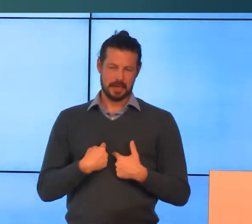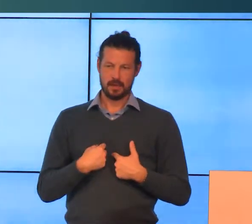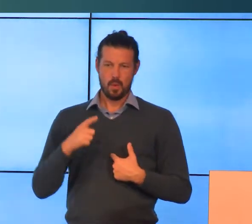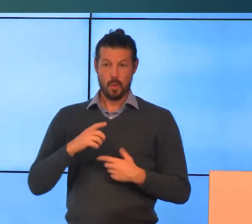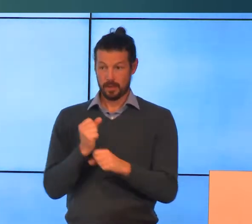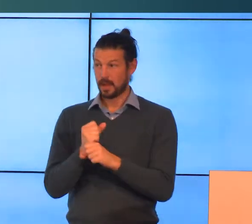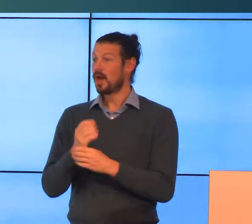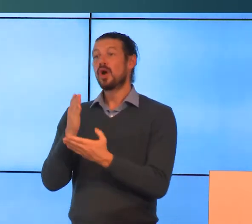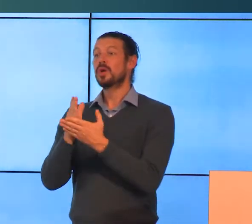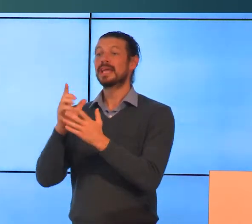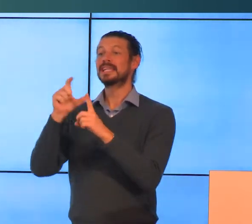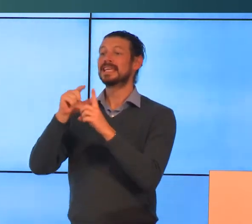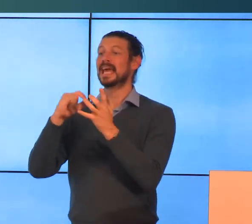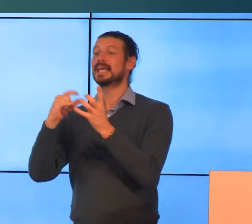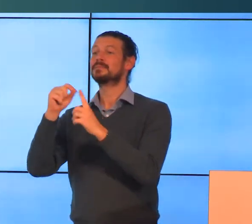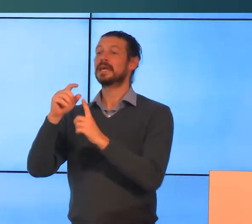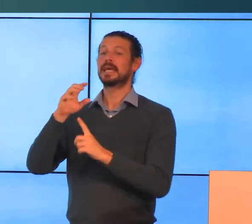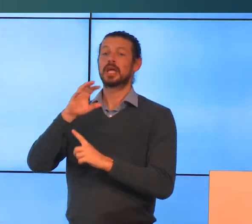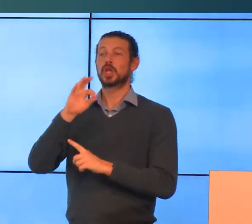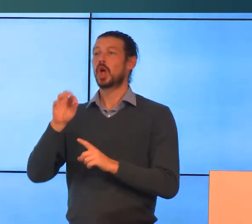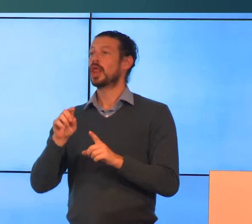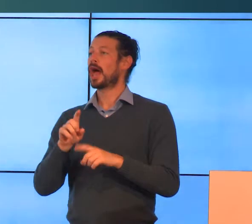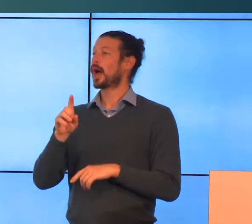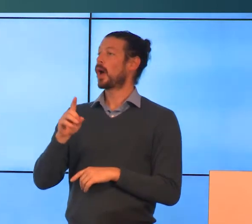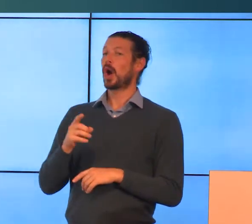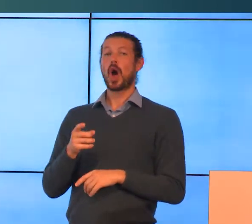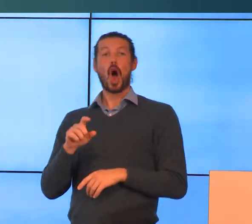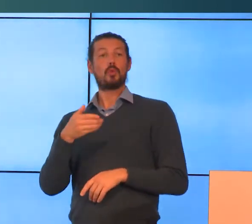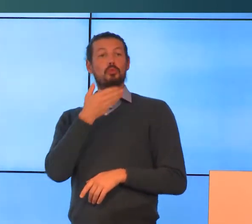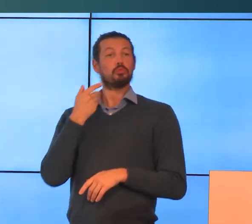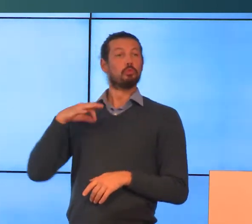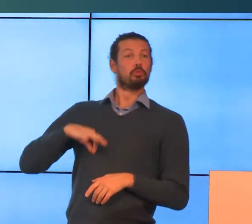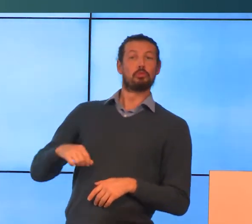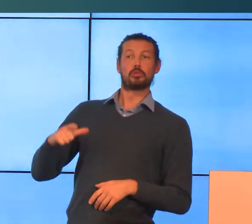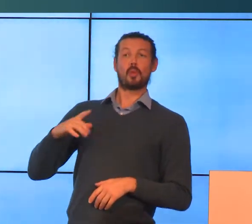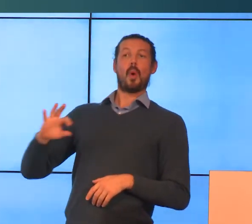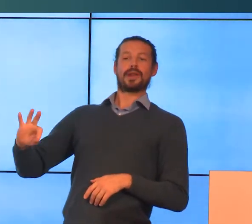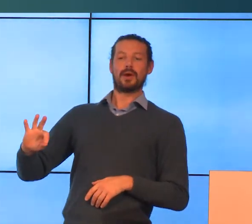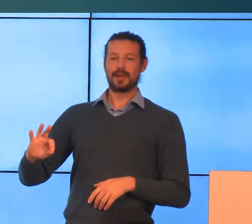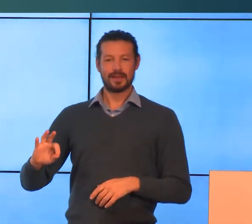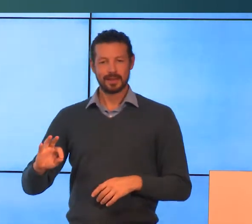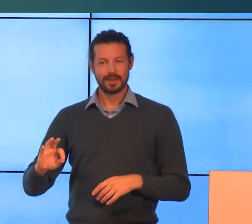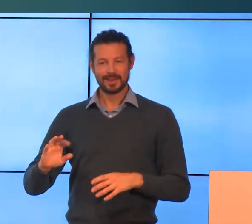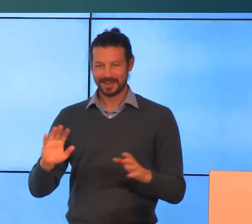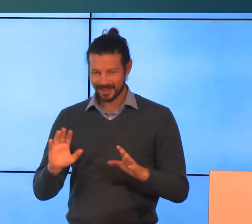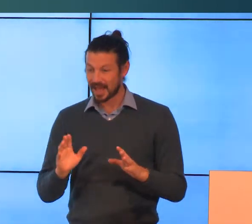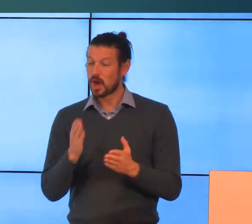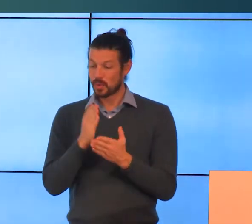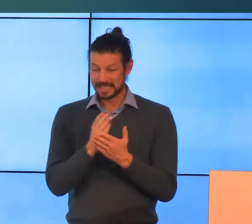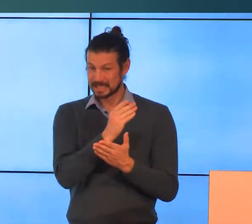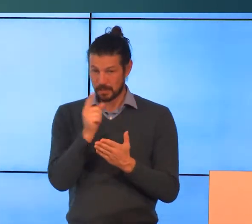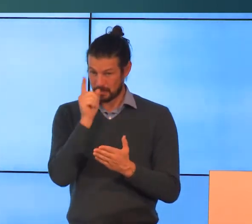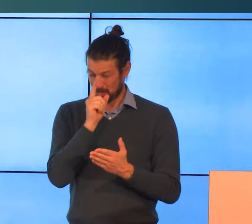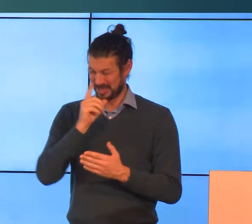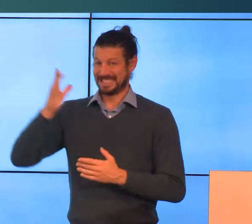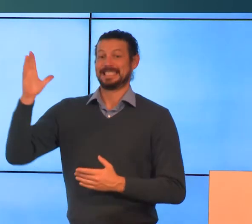not a nice-to-have. It's not an optional extra. And it's often people who most struggle with the application who